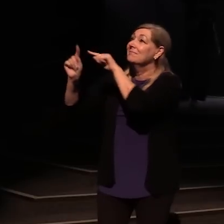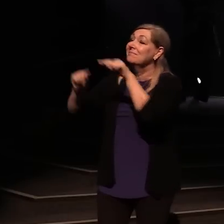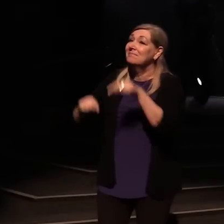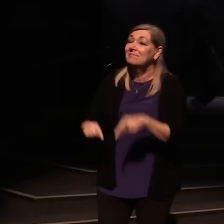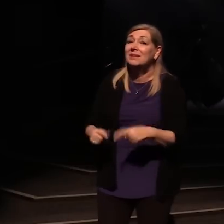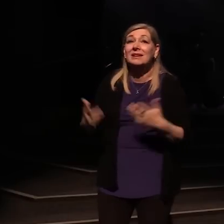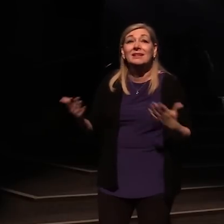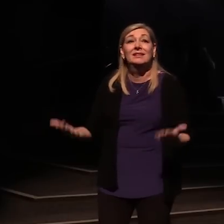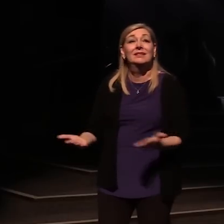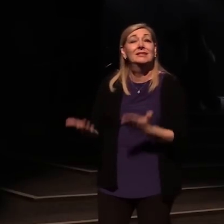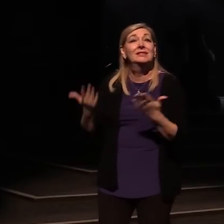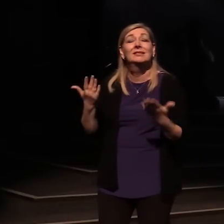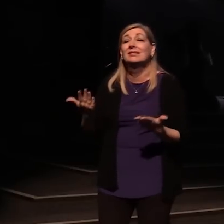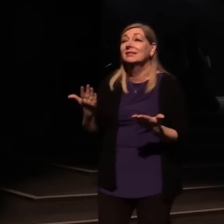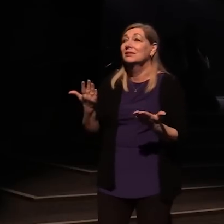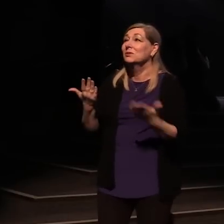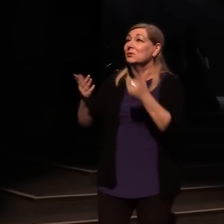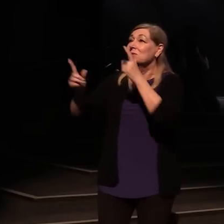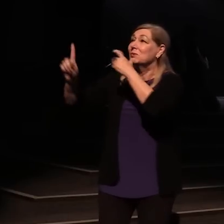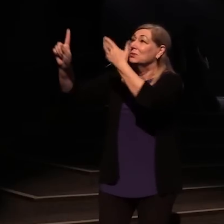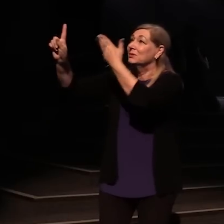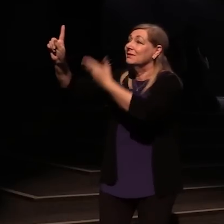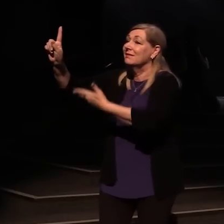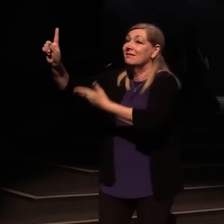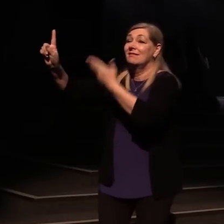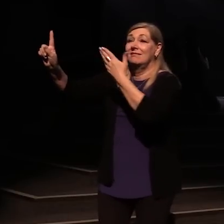And the great I am